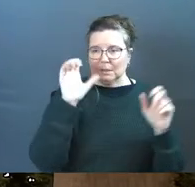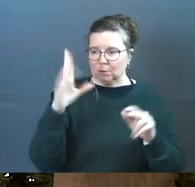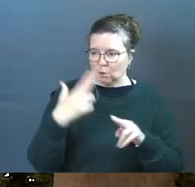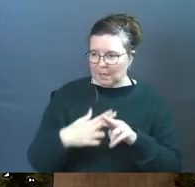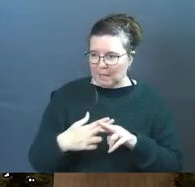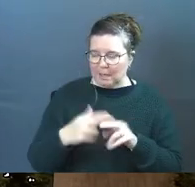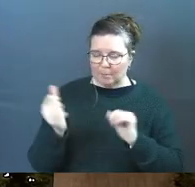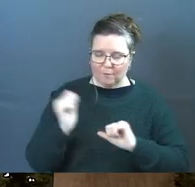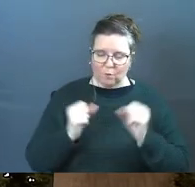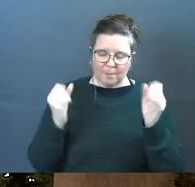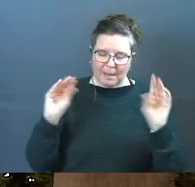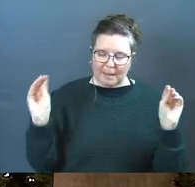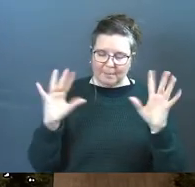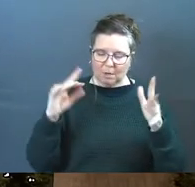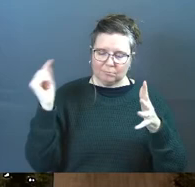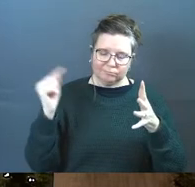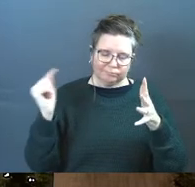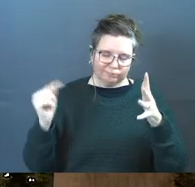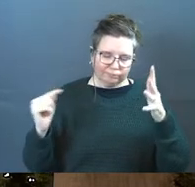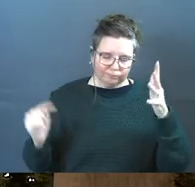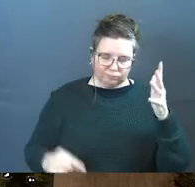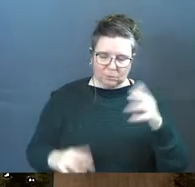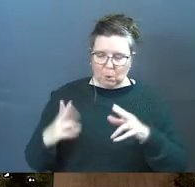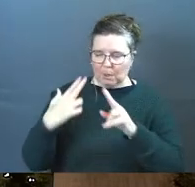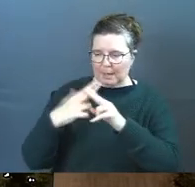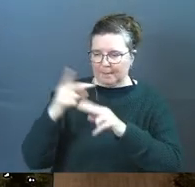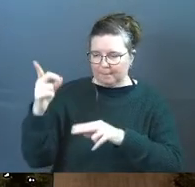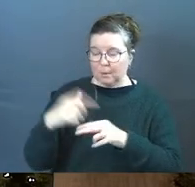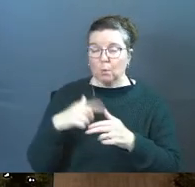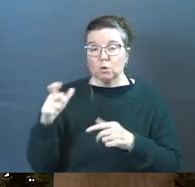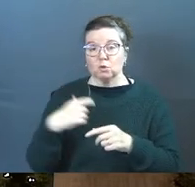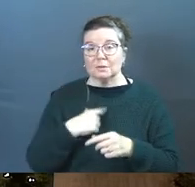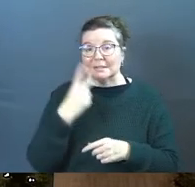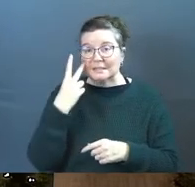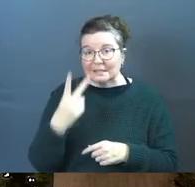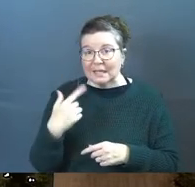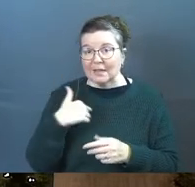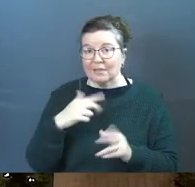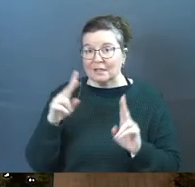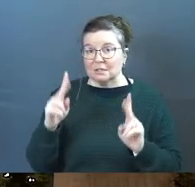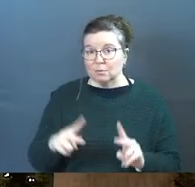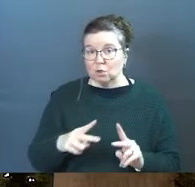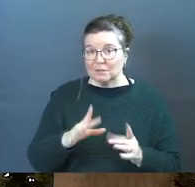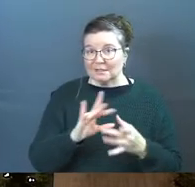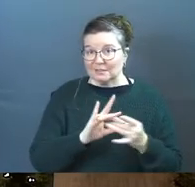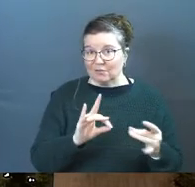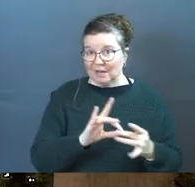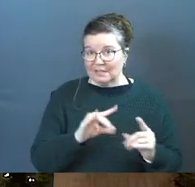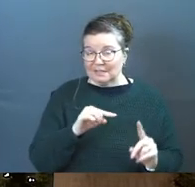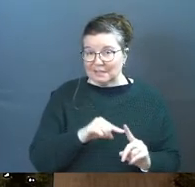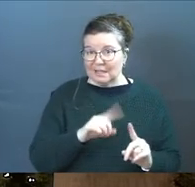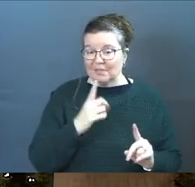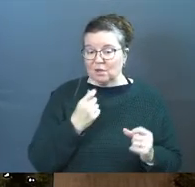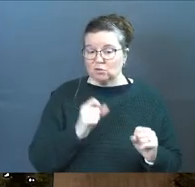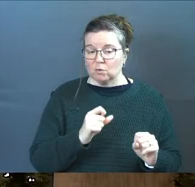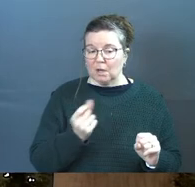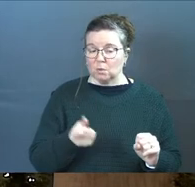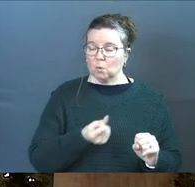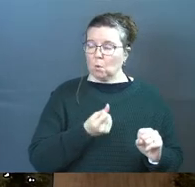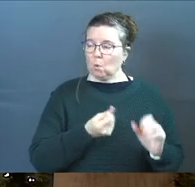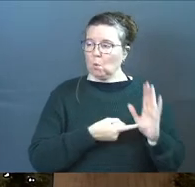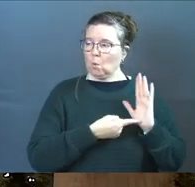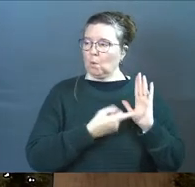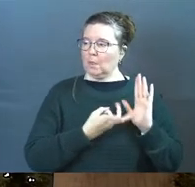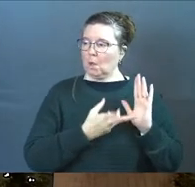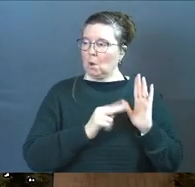name and perform many miracles in your name what you should see in this person's phrasing is they're trying to hold up